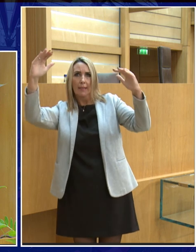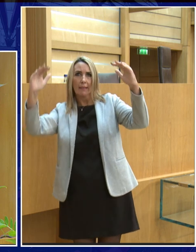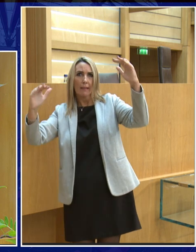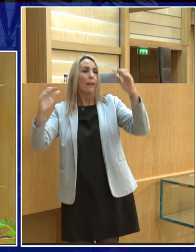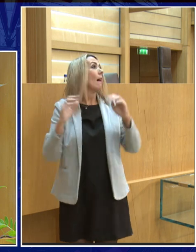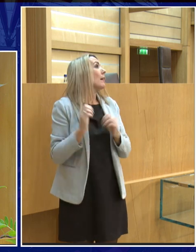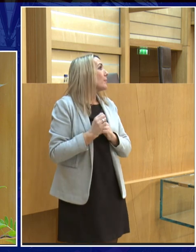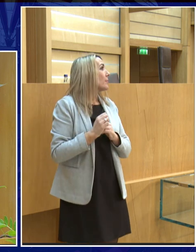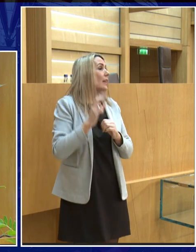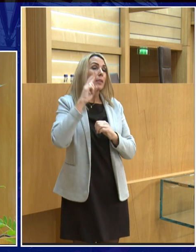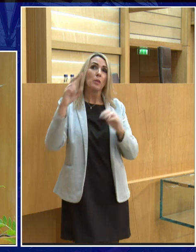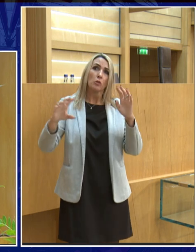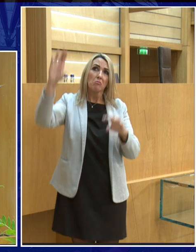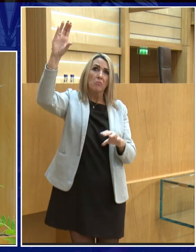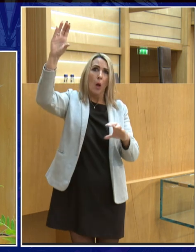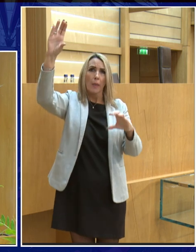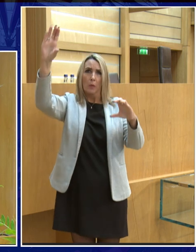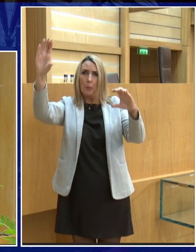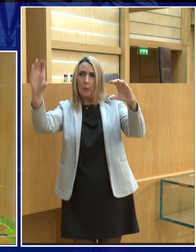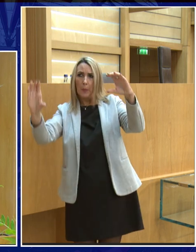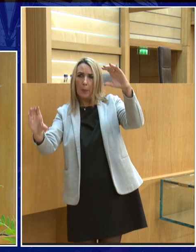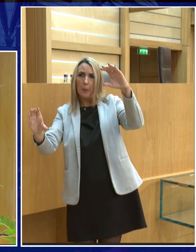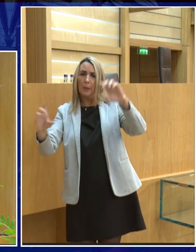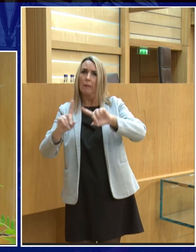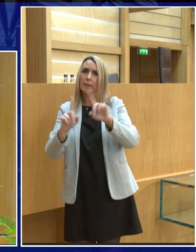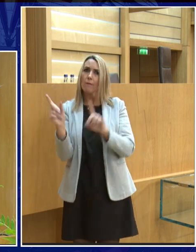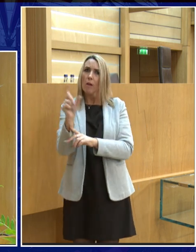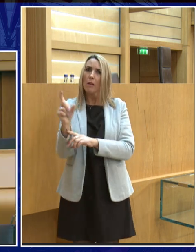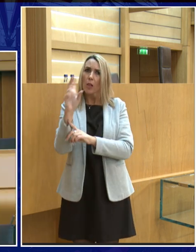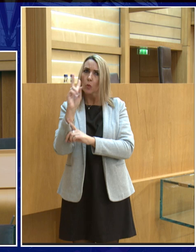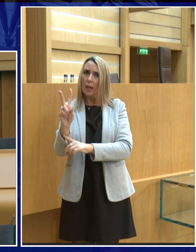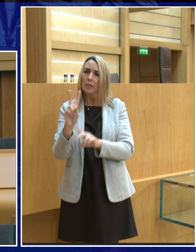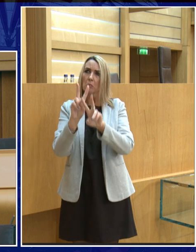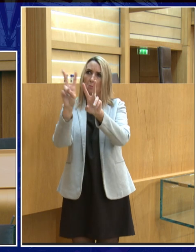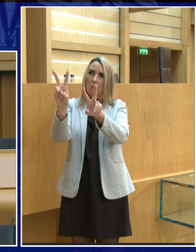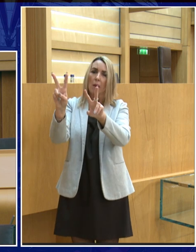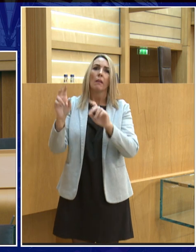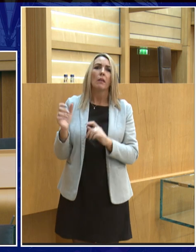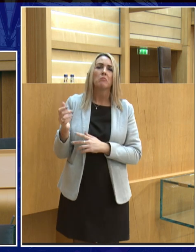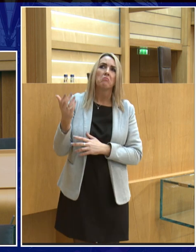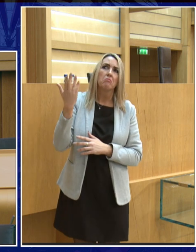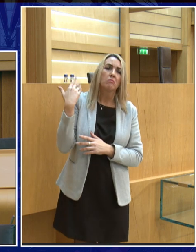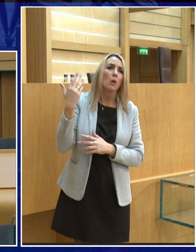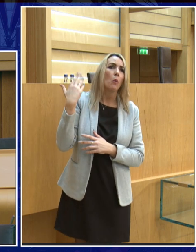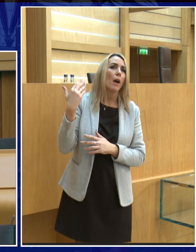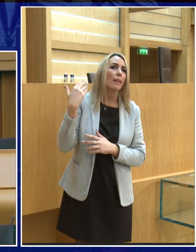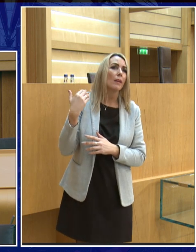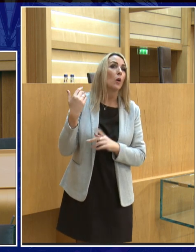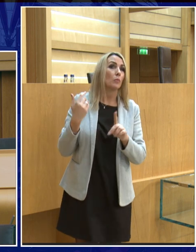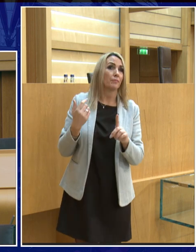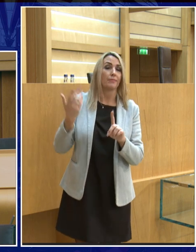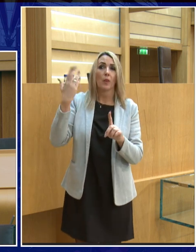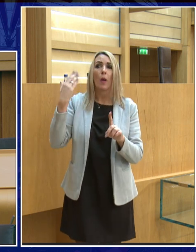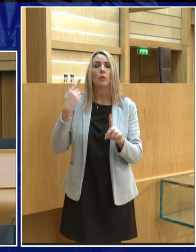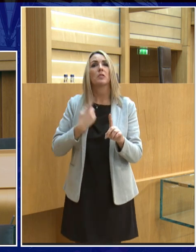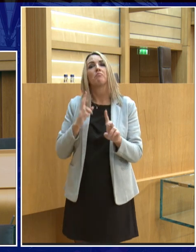up here in the sky but if you see it low on the horizon it looks very different now a while ago yeah I've got your question a